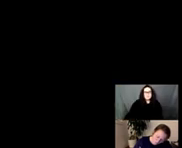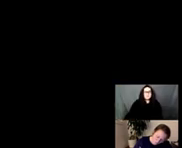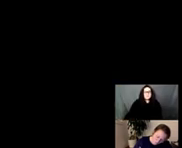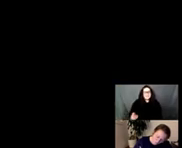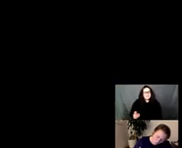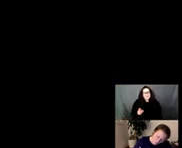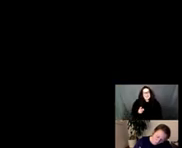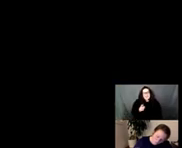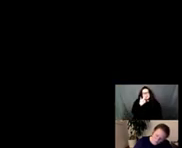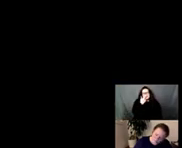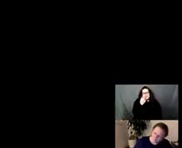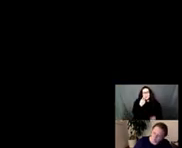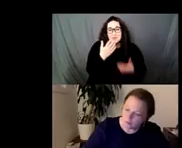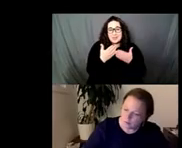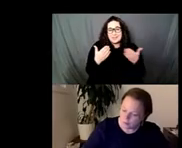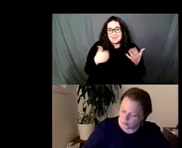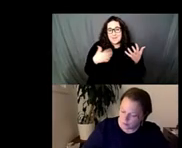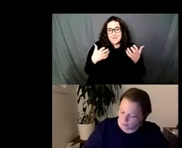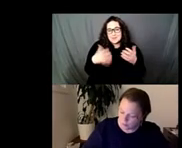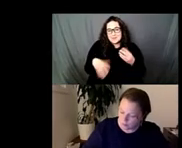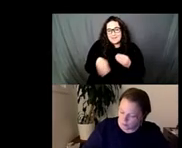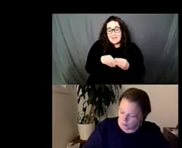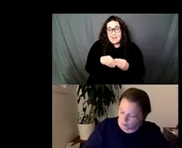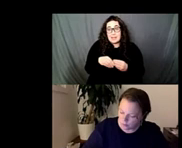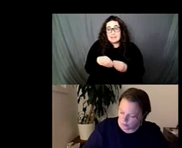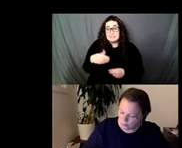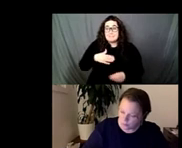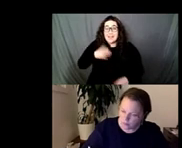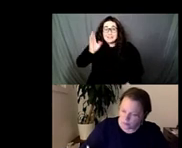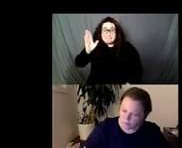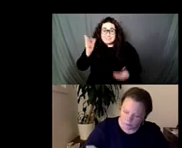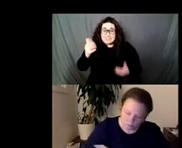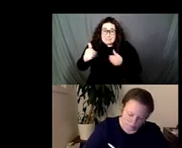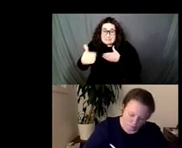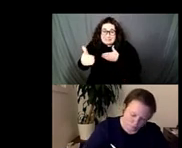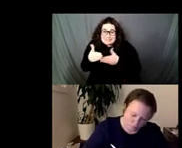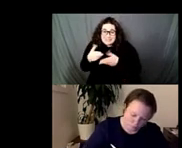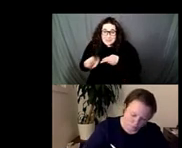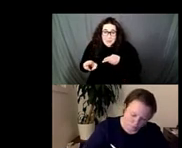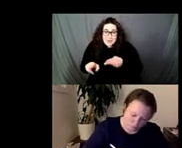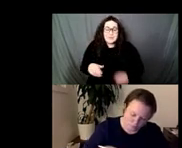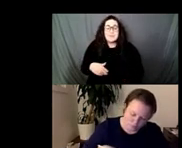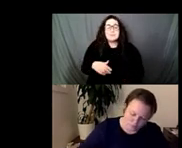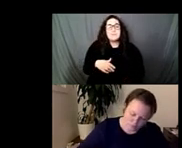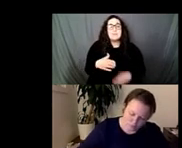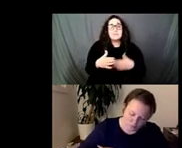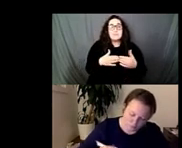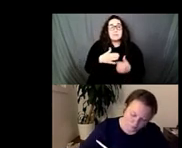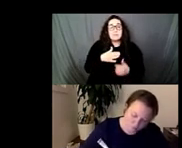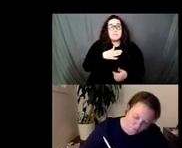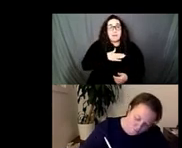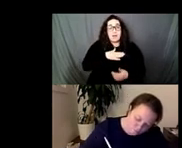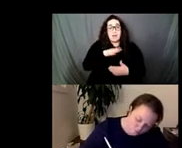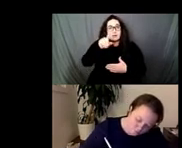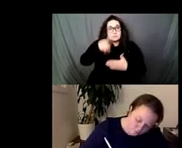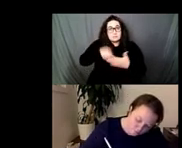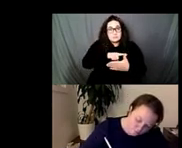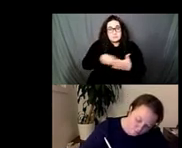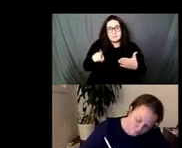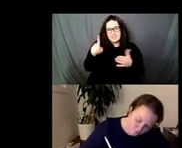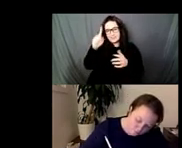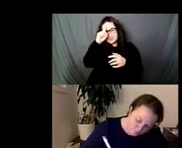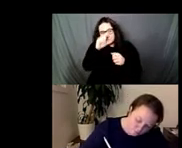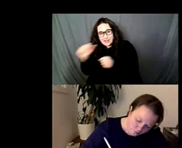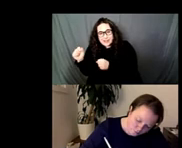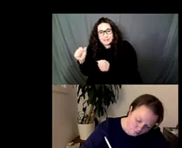wanted to sort of attenuate maybe my critique of the strategy versus the critique of the work itself right the part of what I